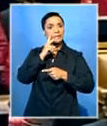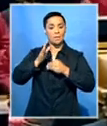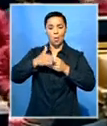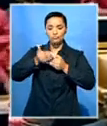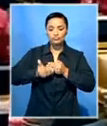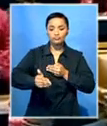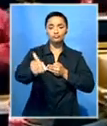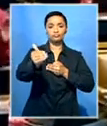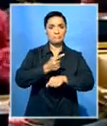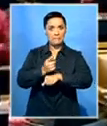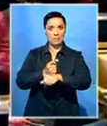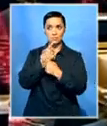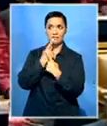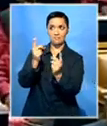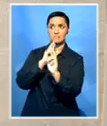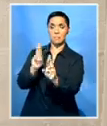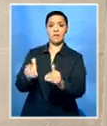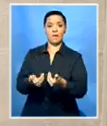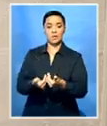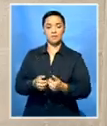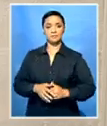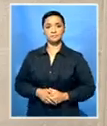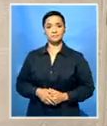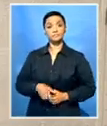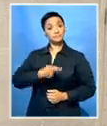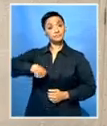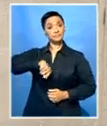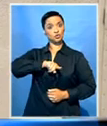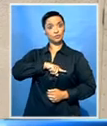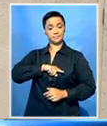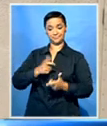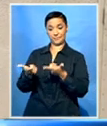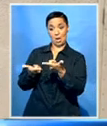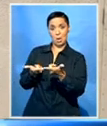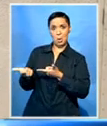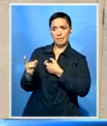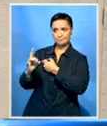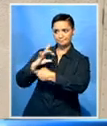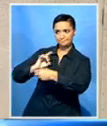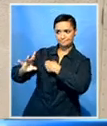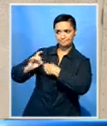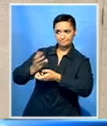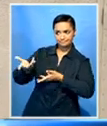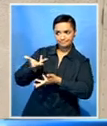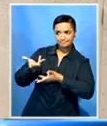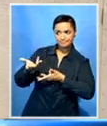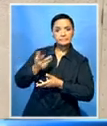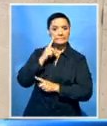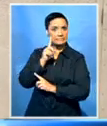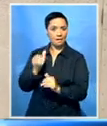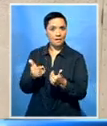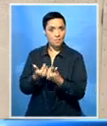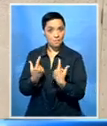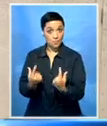matter in the next couple of hours. We are in a conversation with our legal representatives. We have, you know,